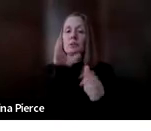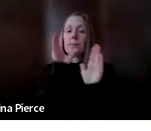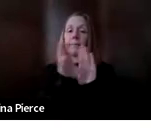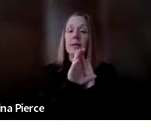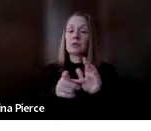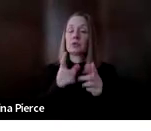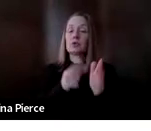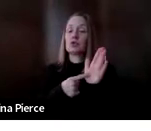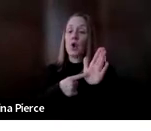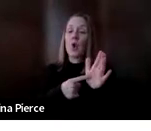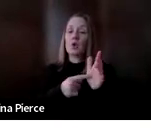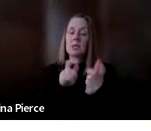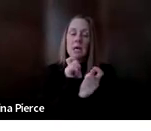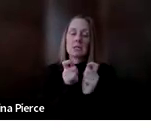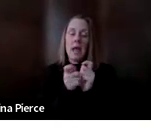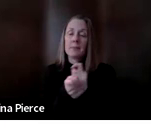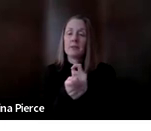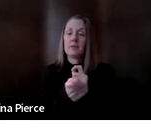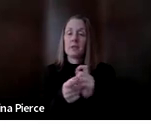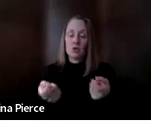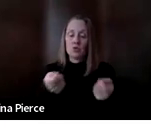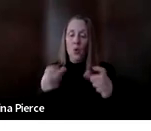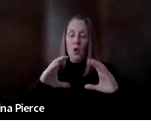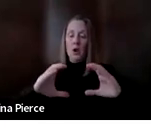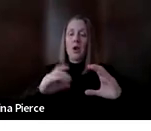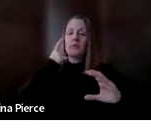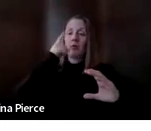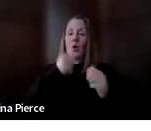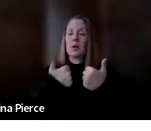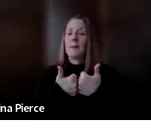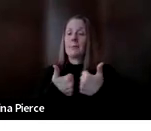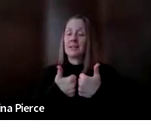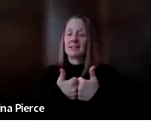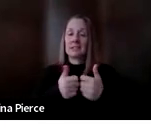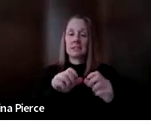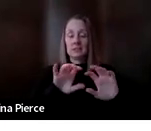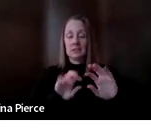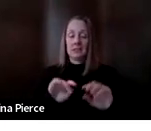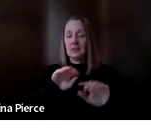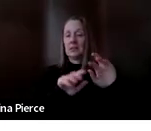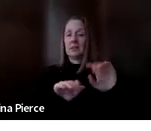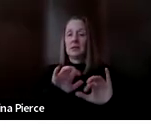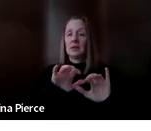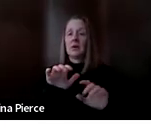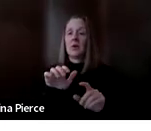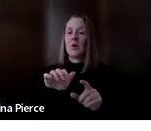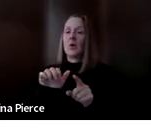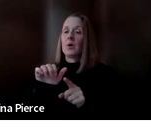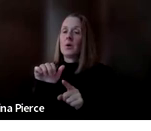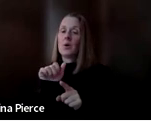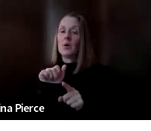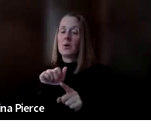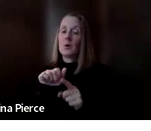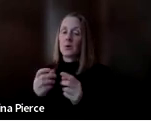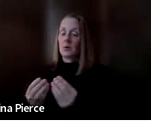some adapted controllers for gaming uh we also have um gaming our at for gaming like board games